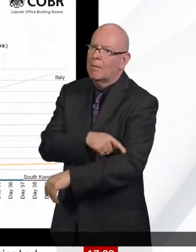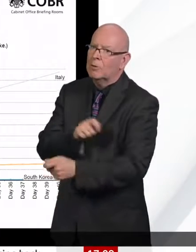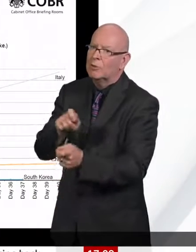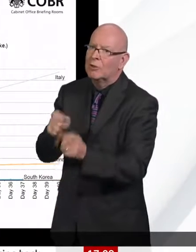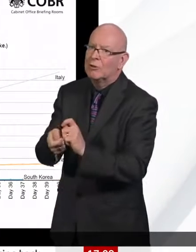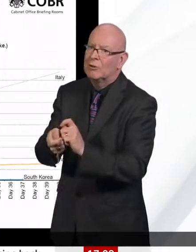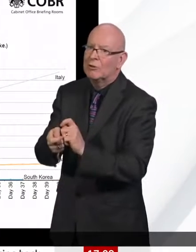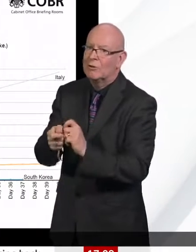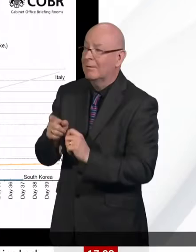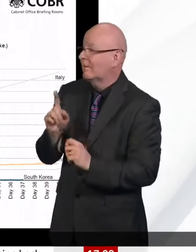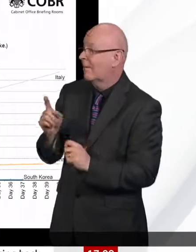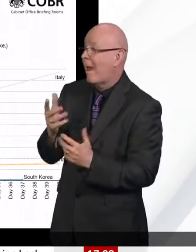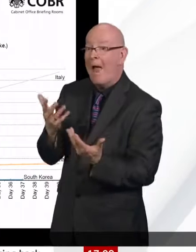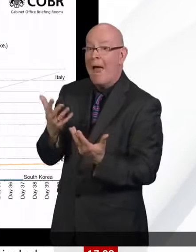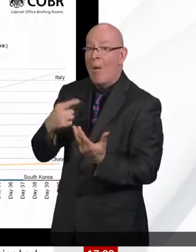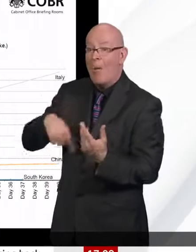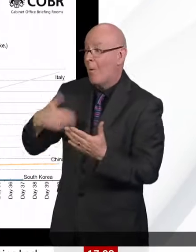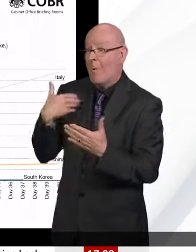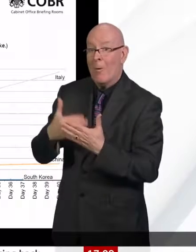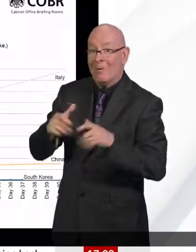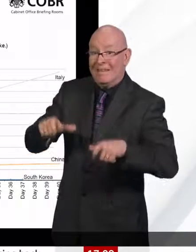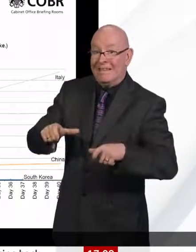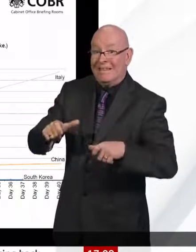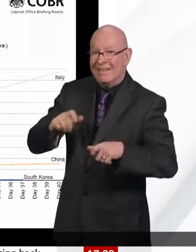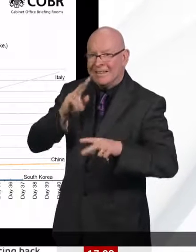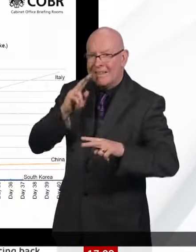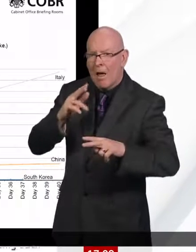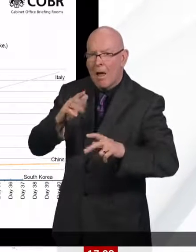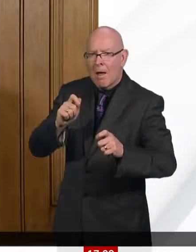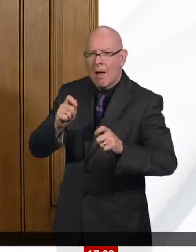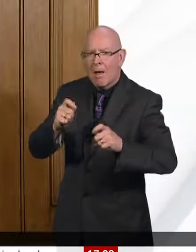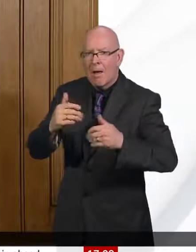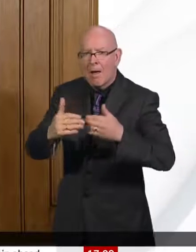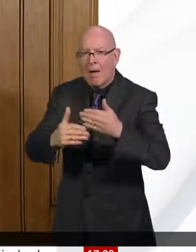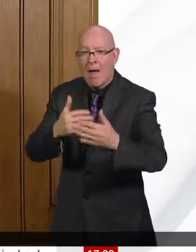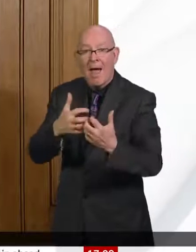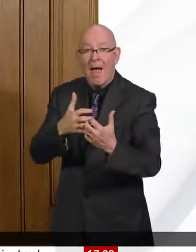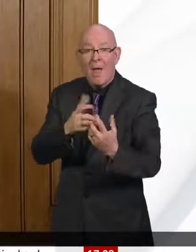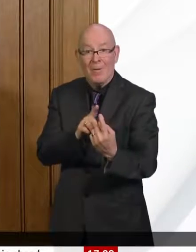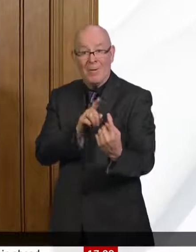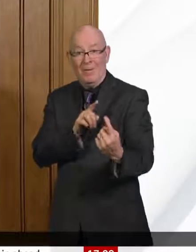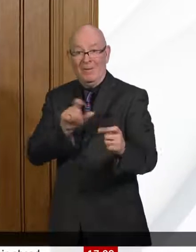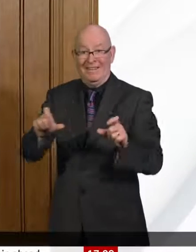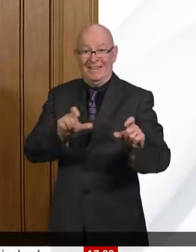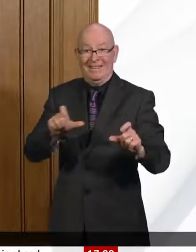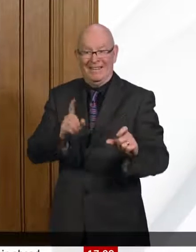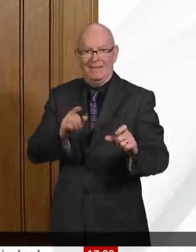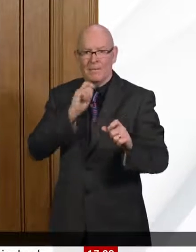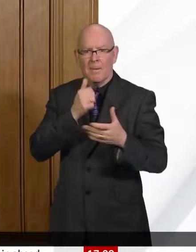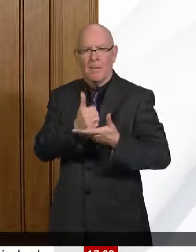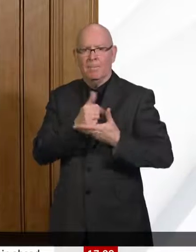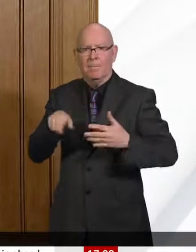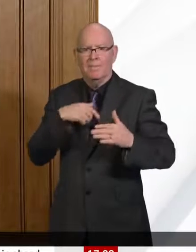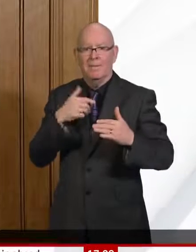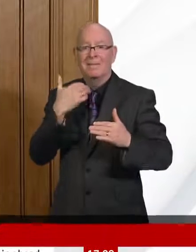beginning to see the benefit of the undoubted hardship that we've all been asked to to go